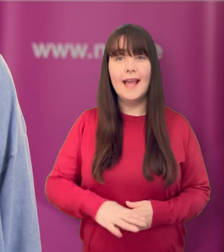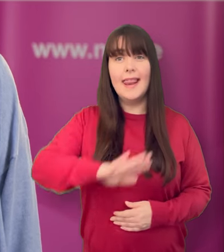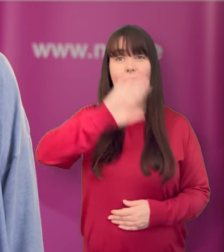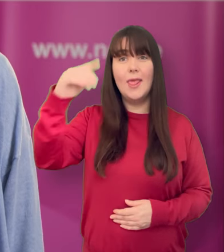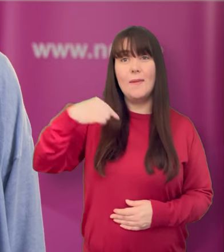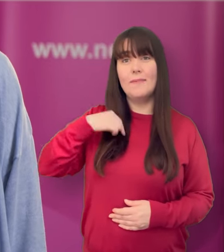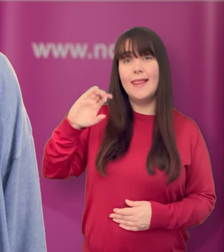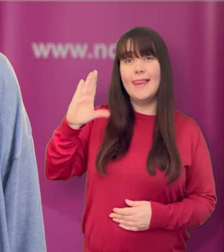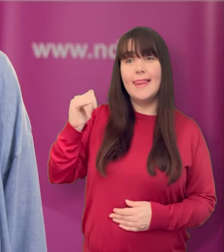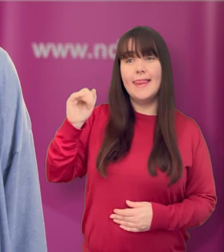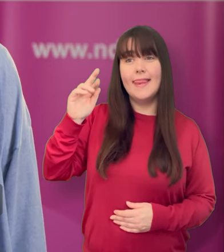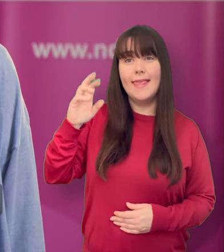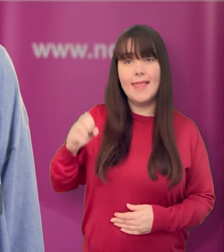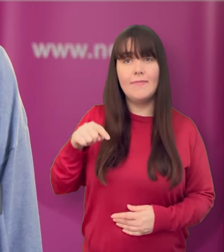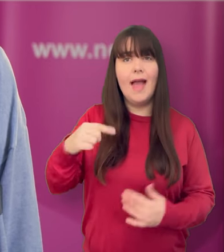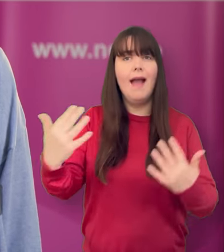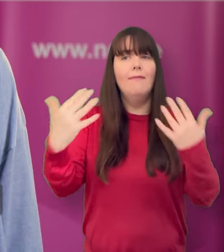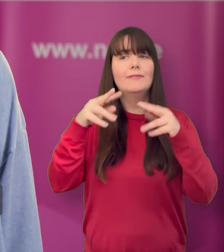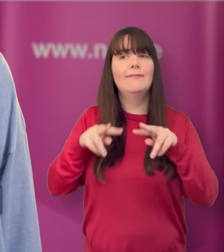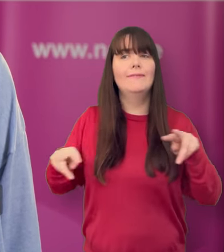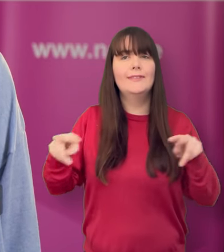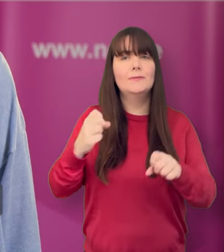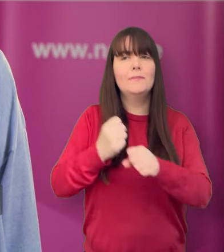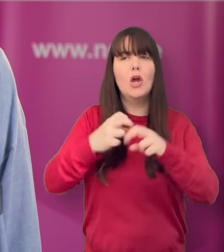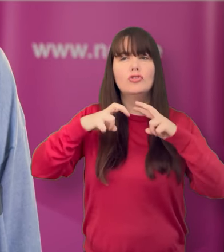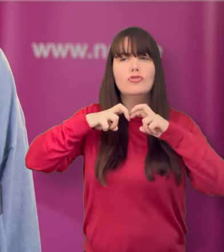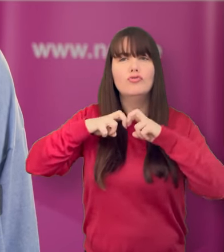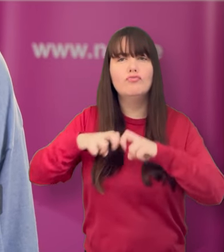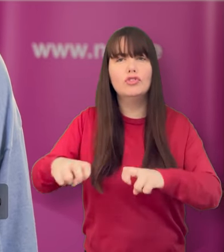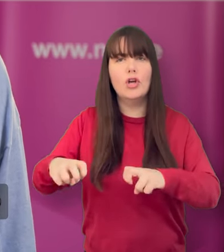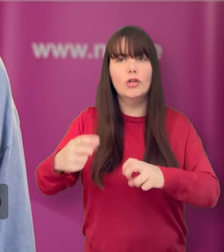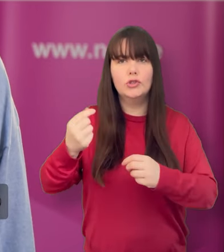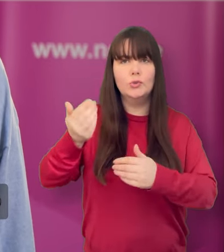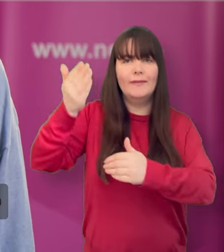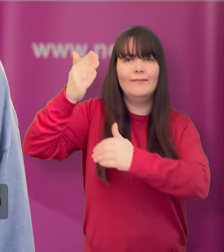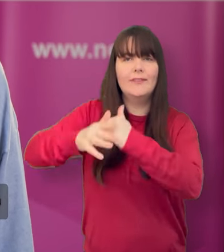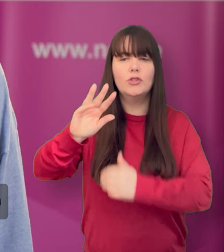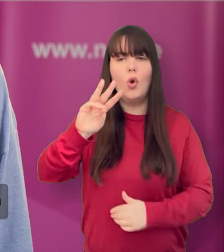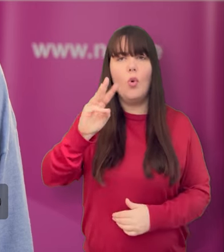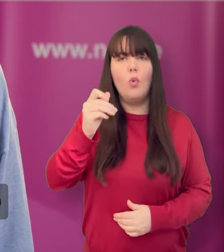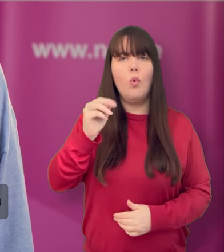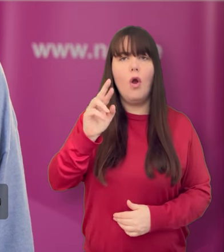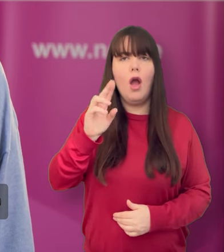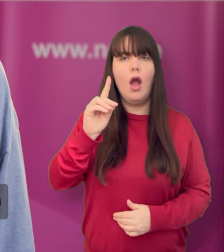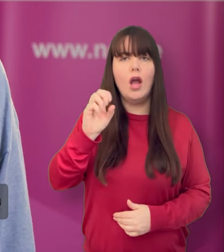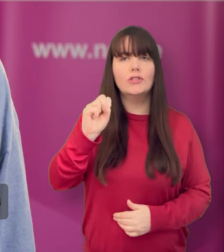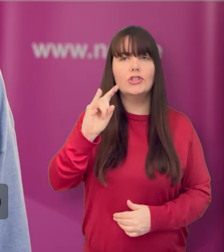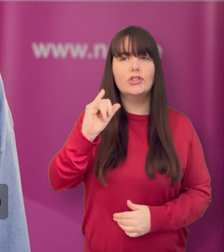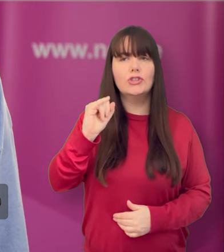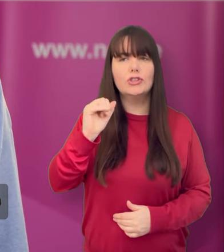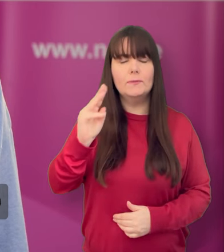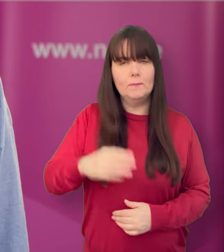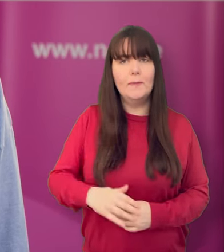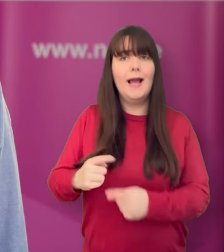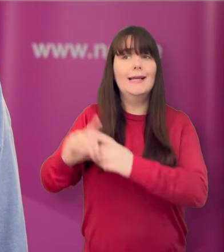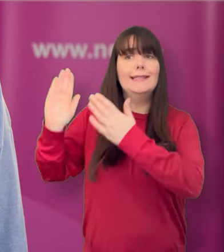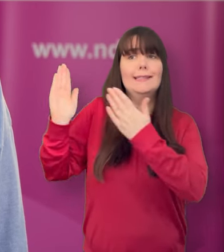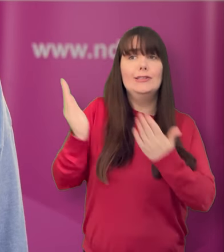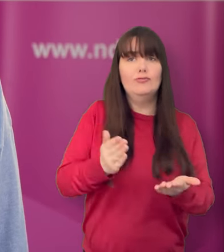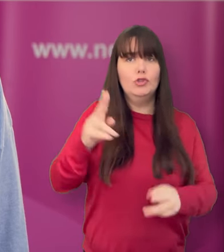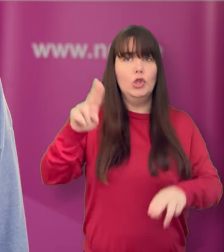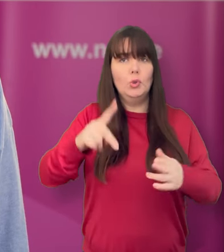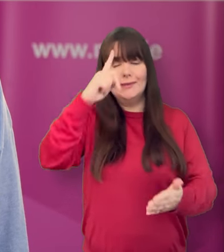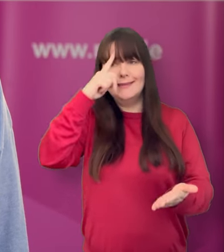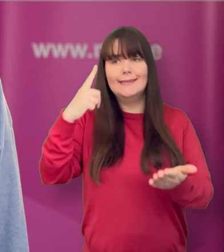Hello, my name is Claire. This is an information video about research on the ending of wardship and